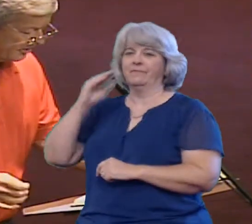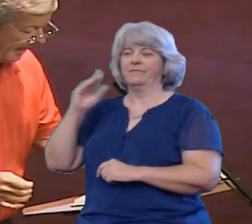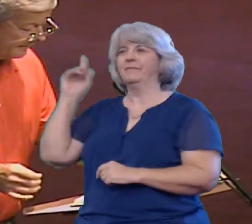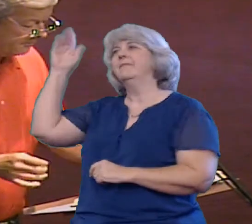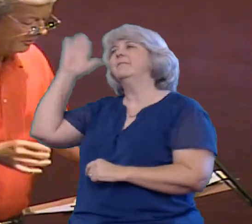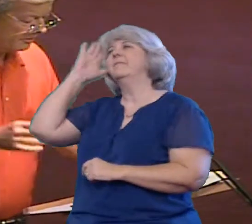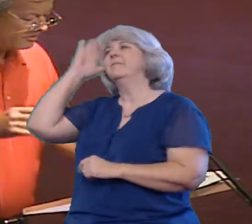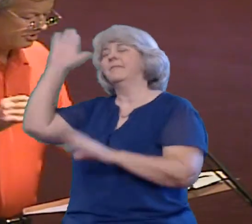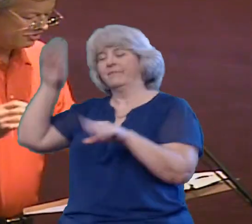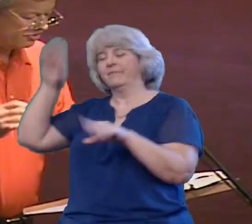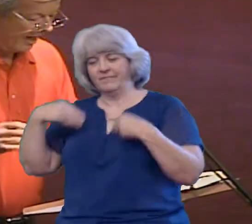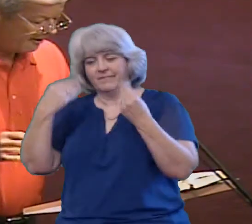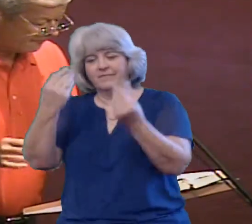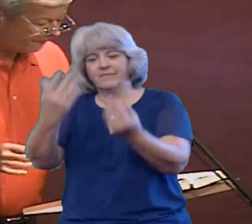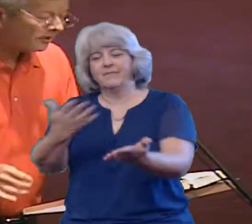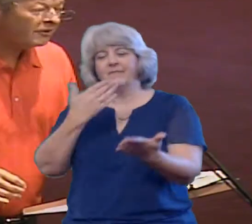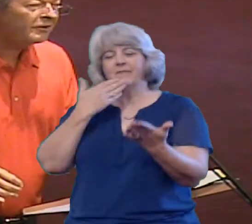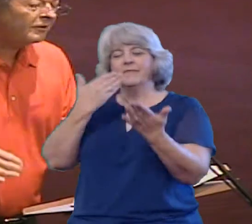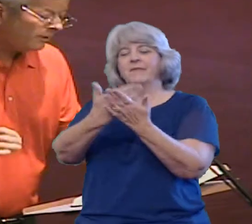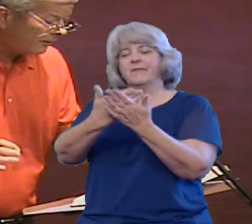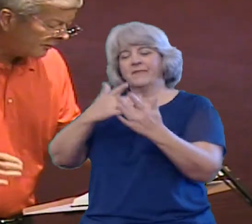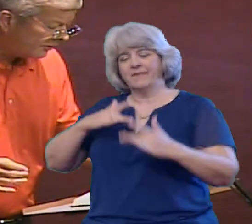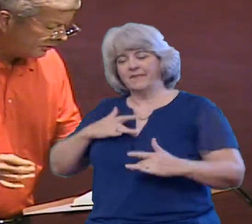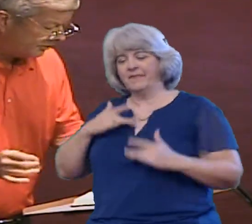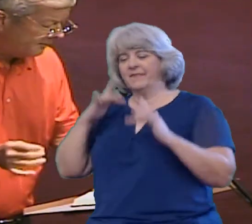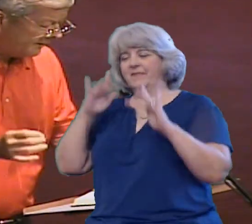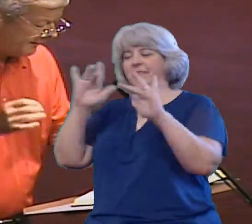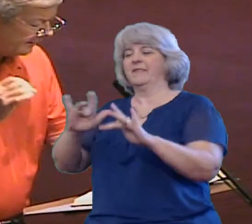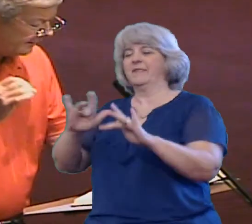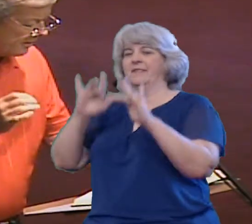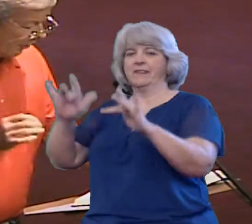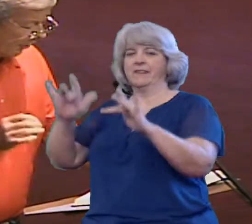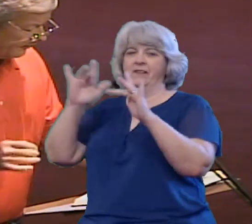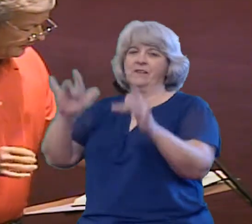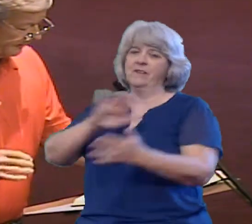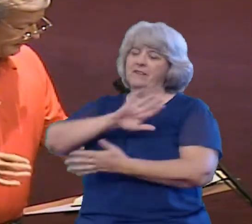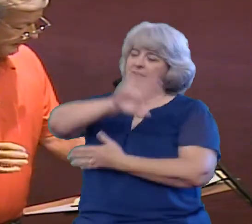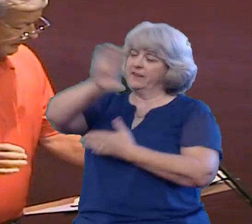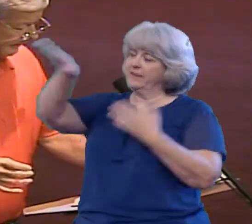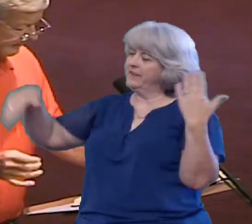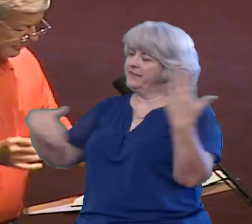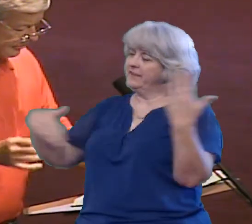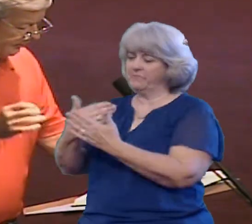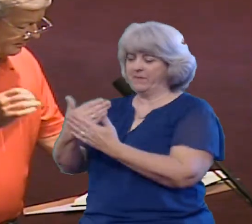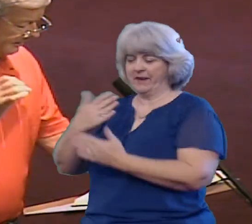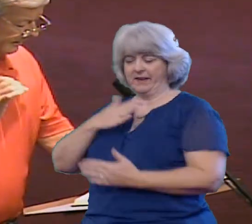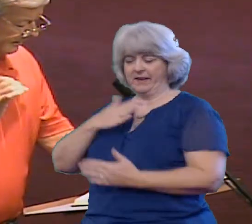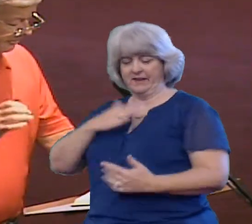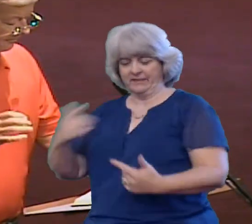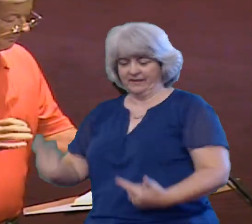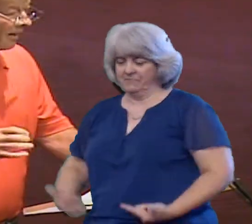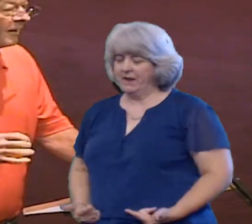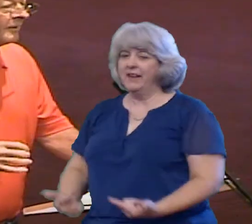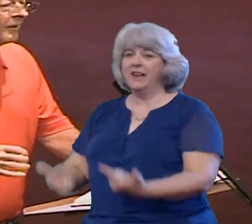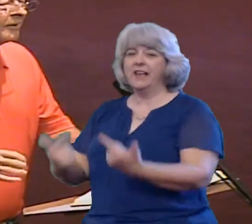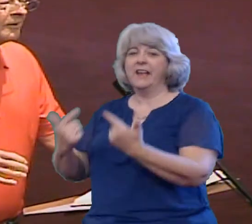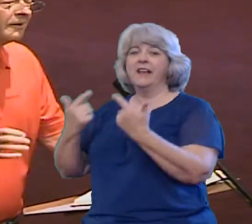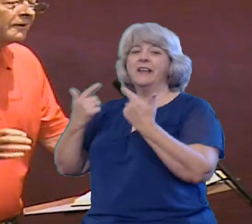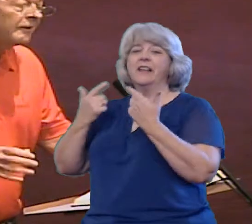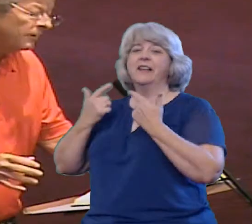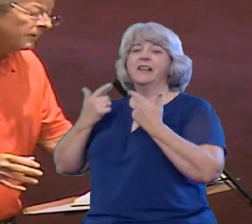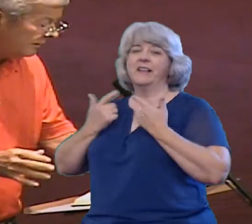and mercy shall follow me All the days, all the days of my